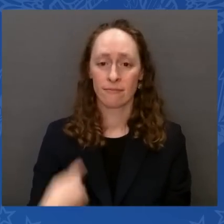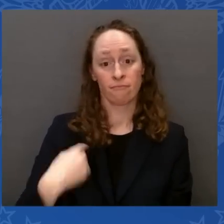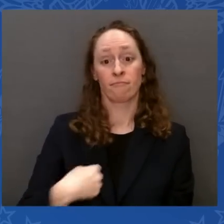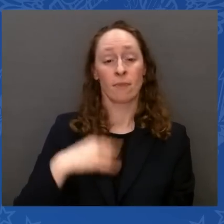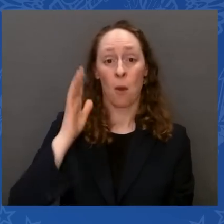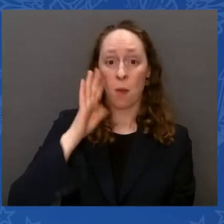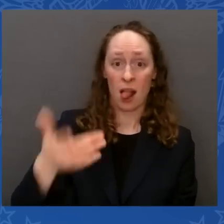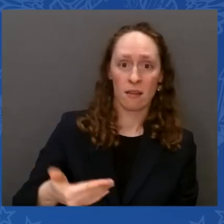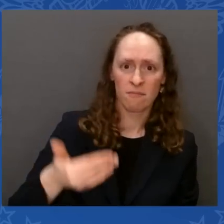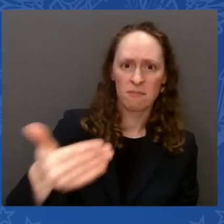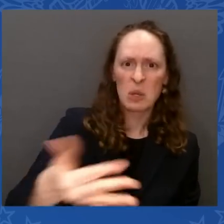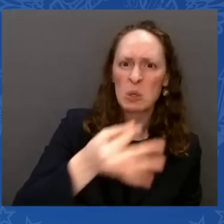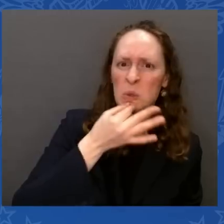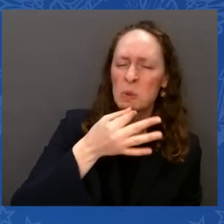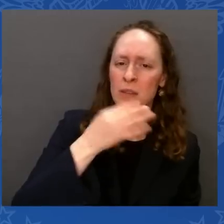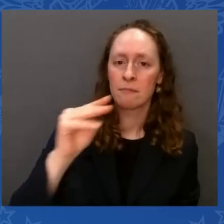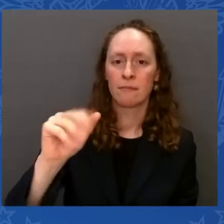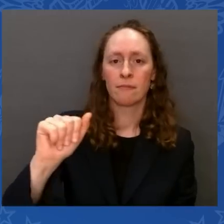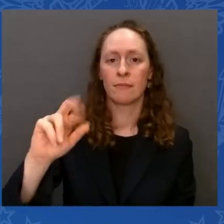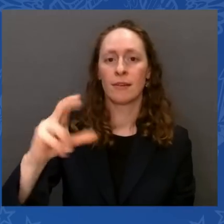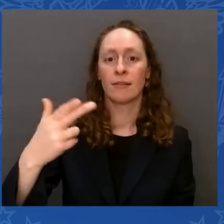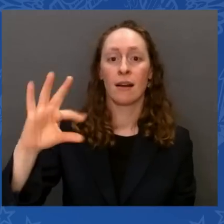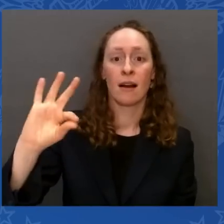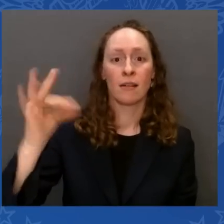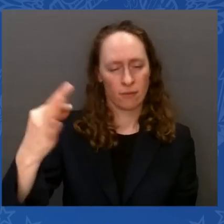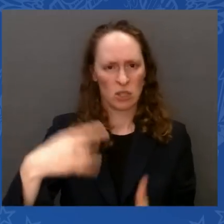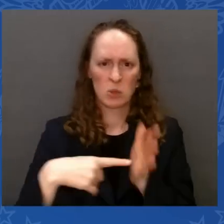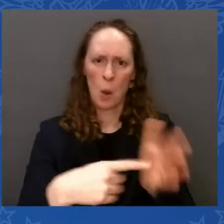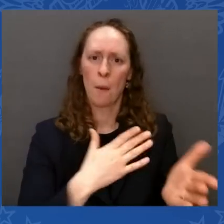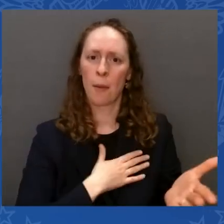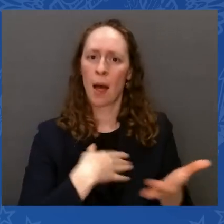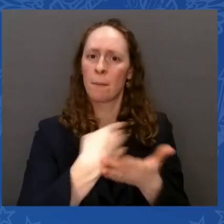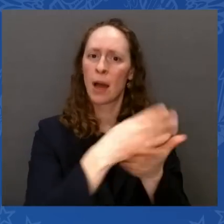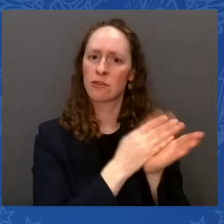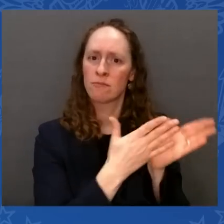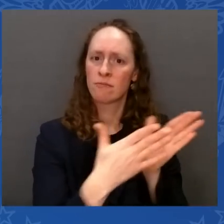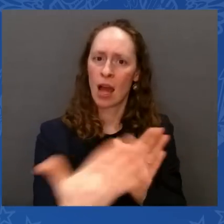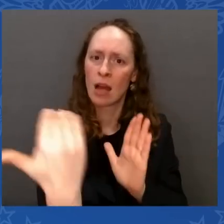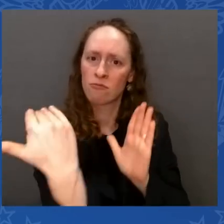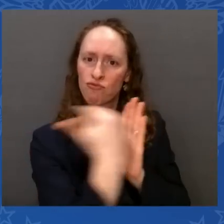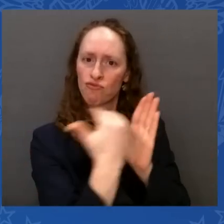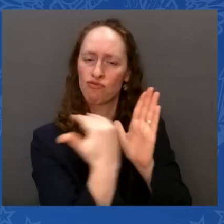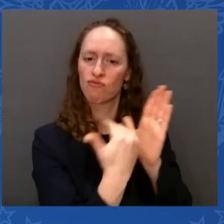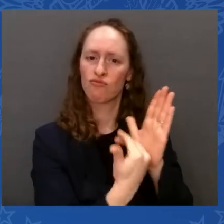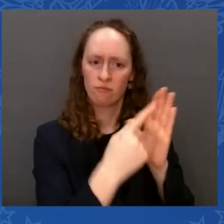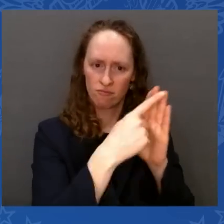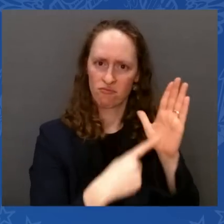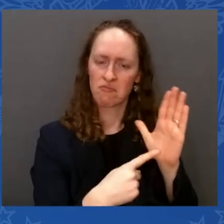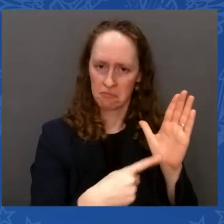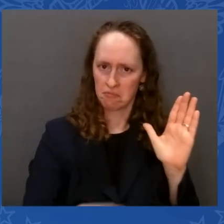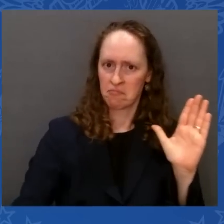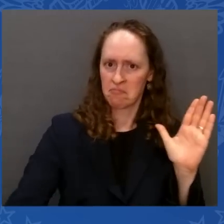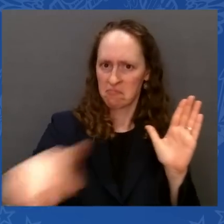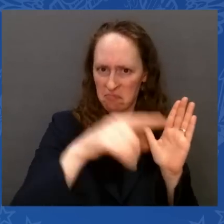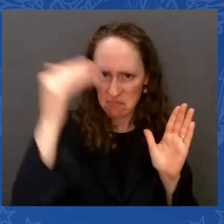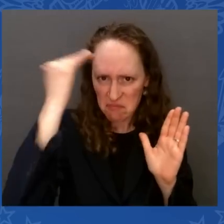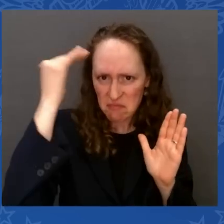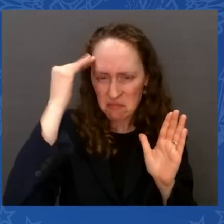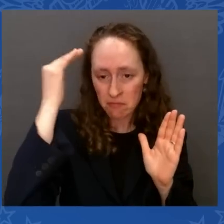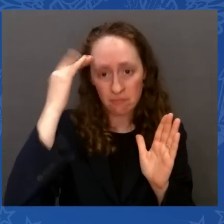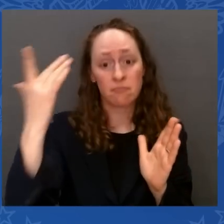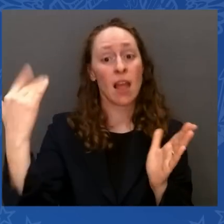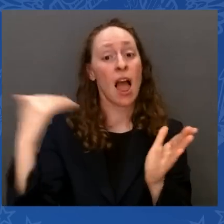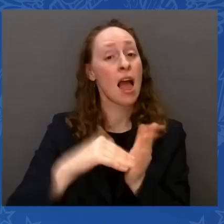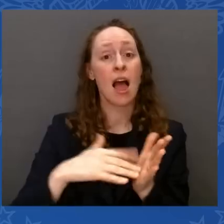leaders to — on various aspects of it. We're going to cut the deficit by more than $2 trillion over the next 10 years.